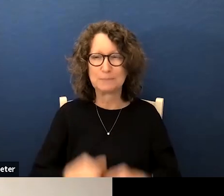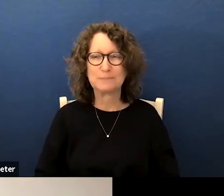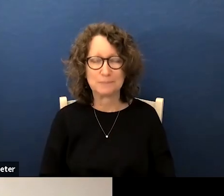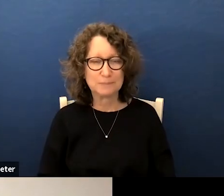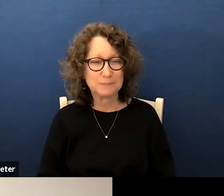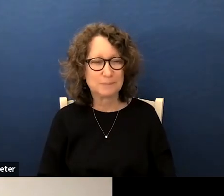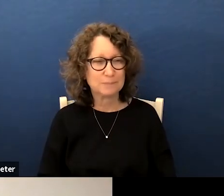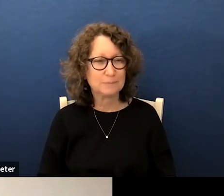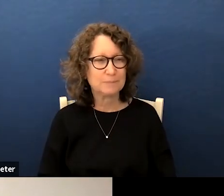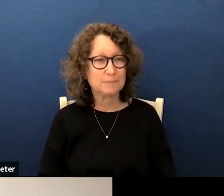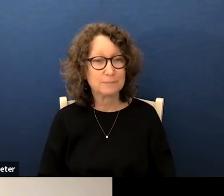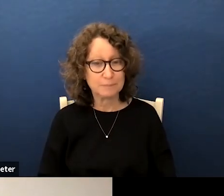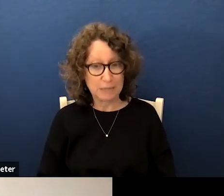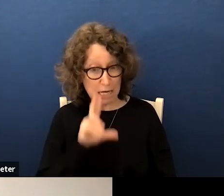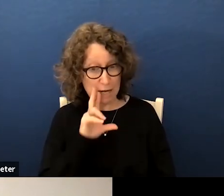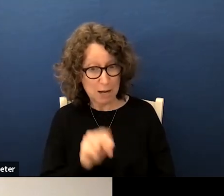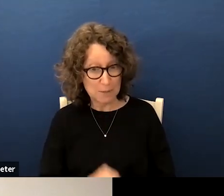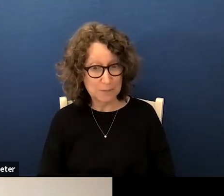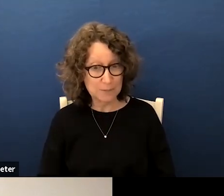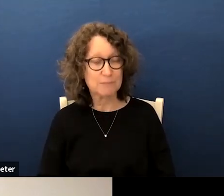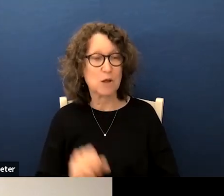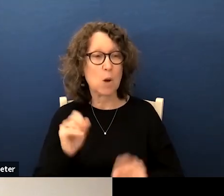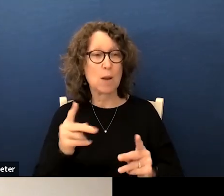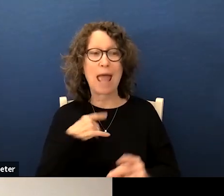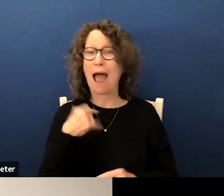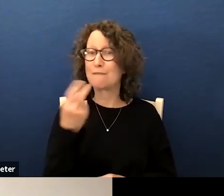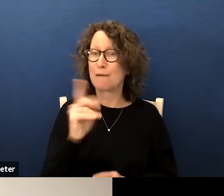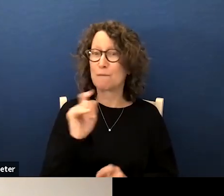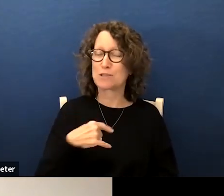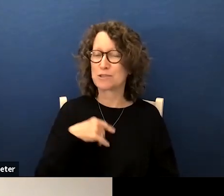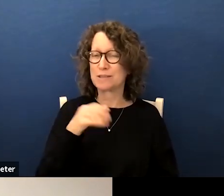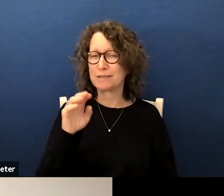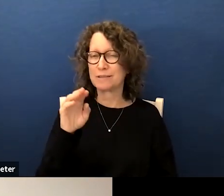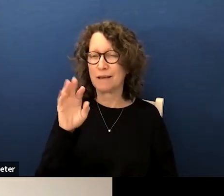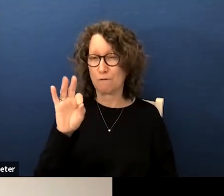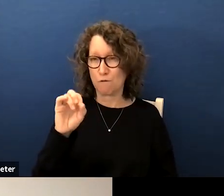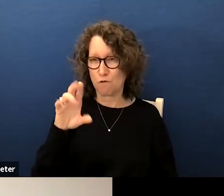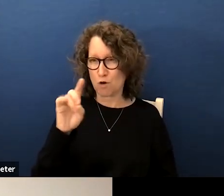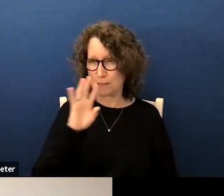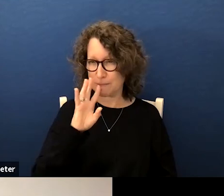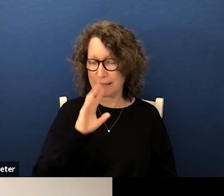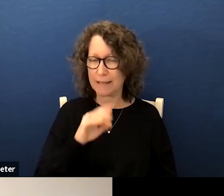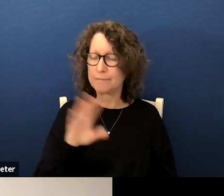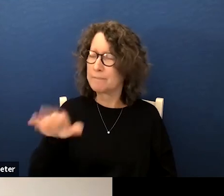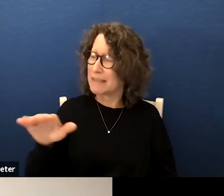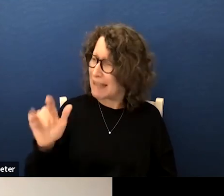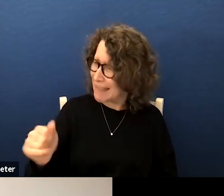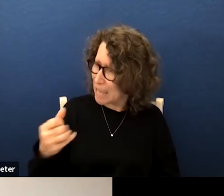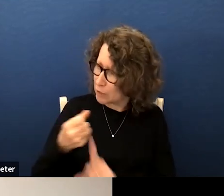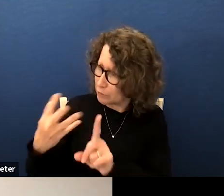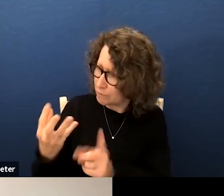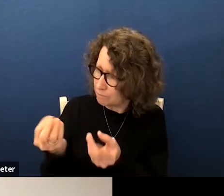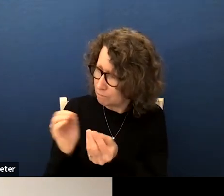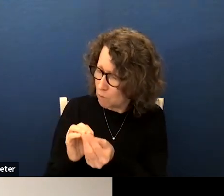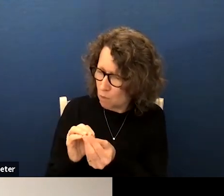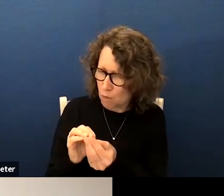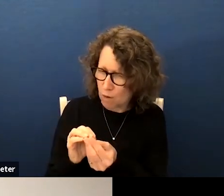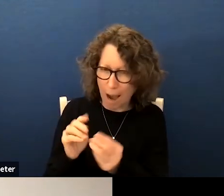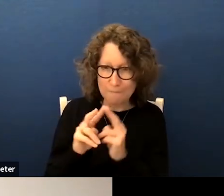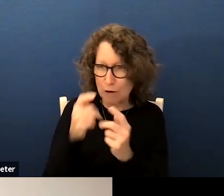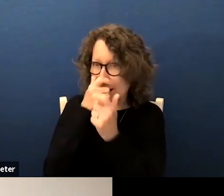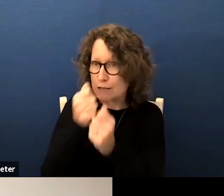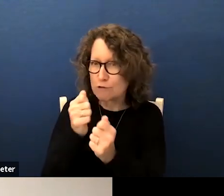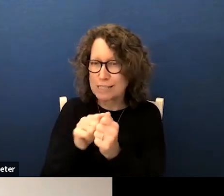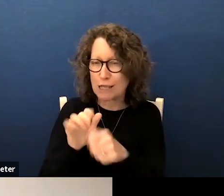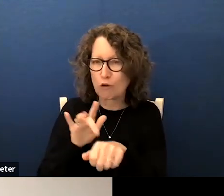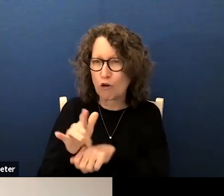did she say no okay i have a couple questions um ms escobedo can you tell me a little bit more uh i'm very interested